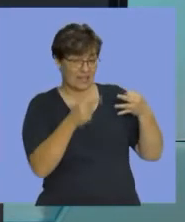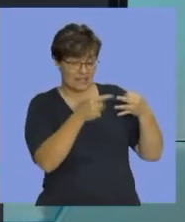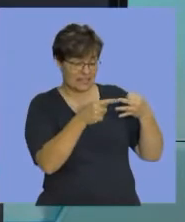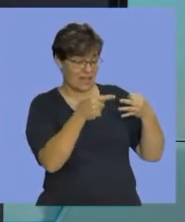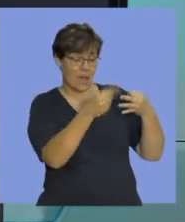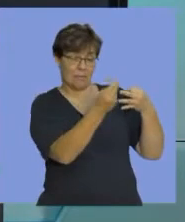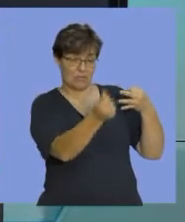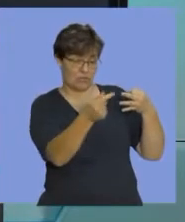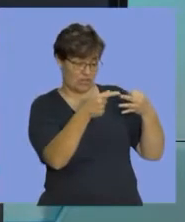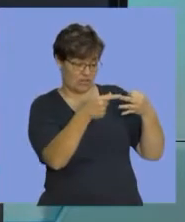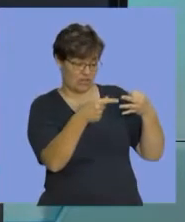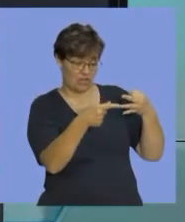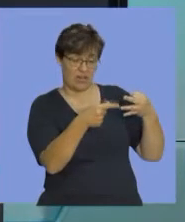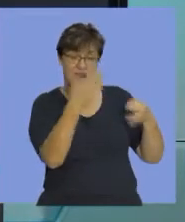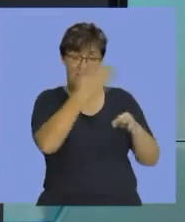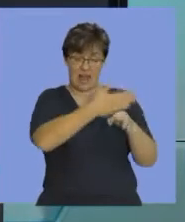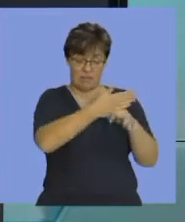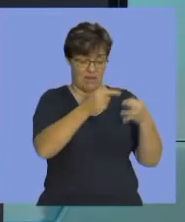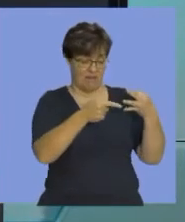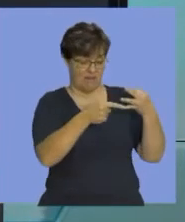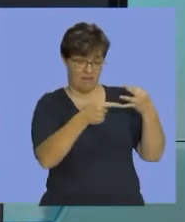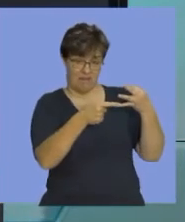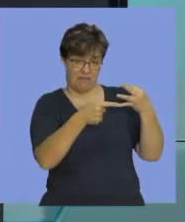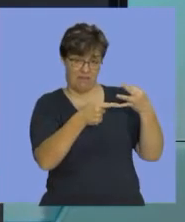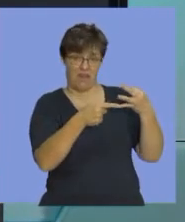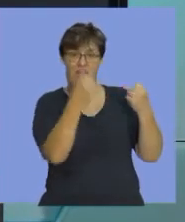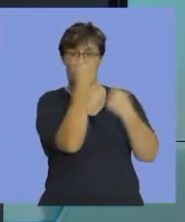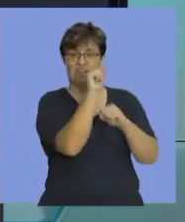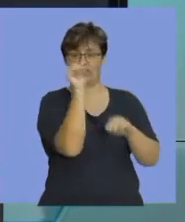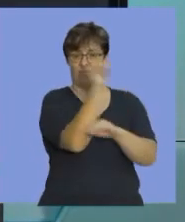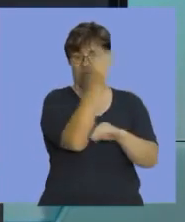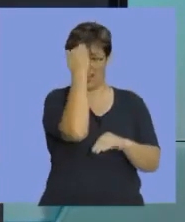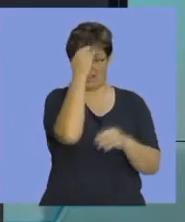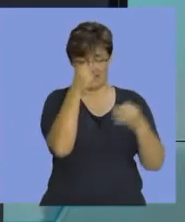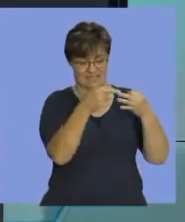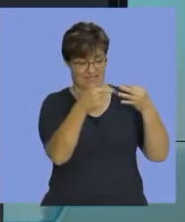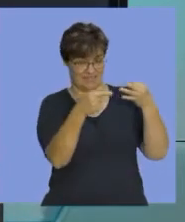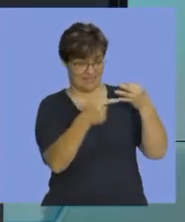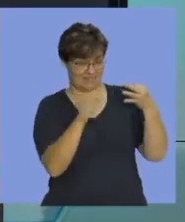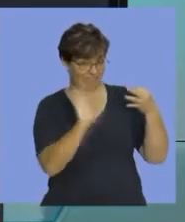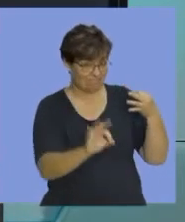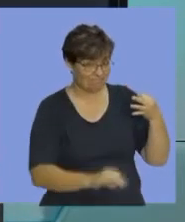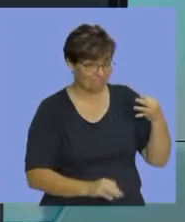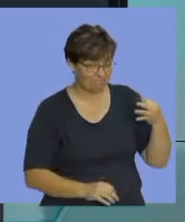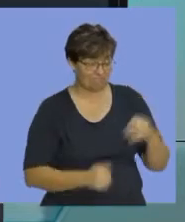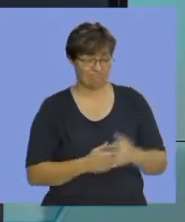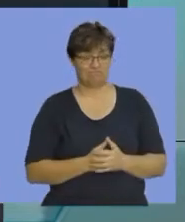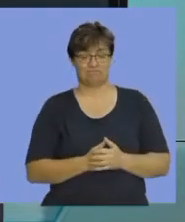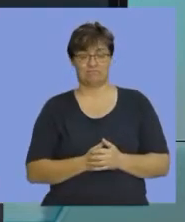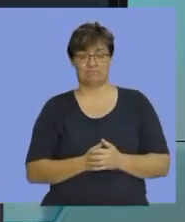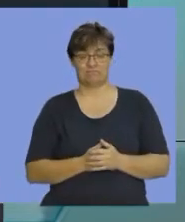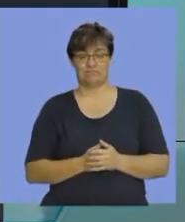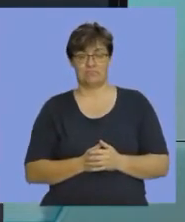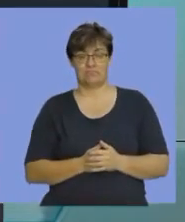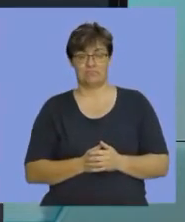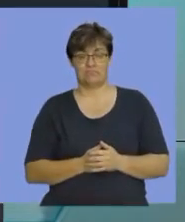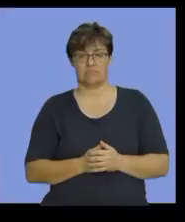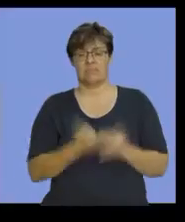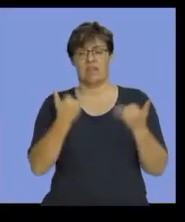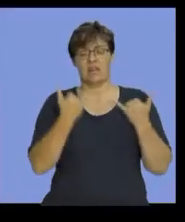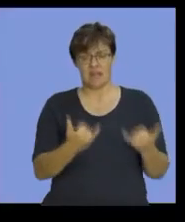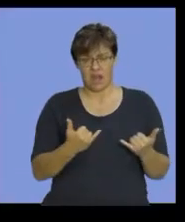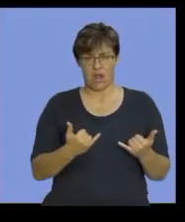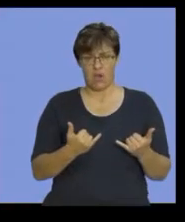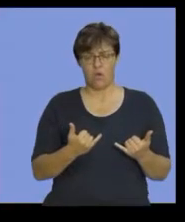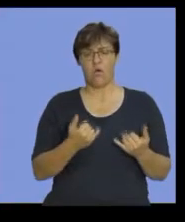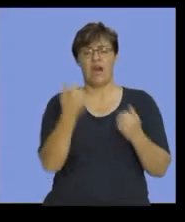material, labor, and factory overheads. Got it? Okay. We now go to